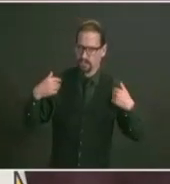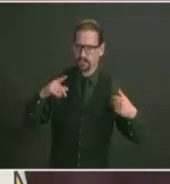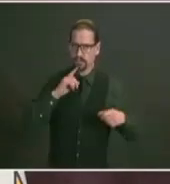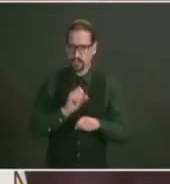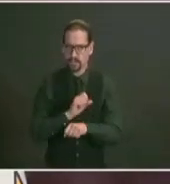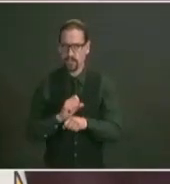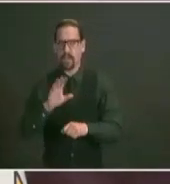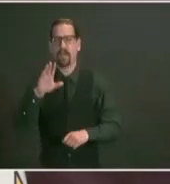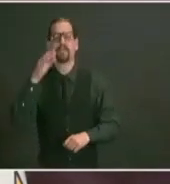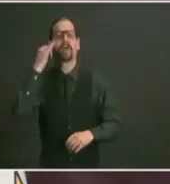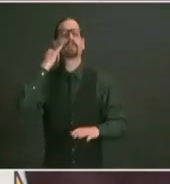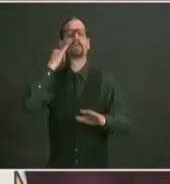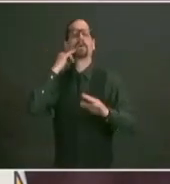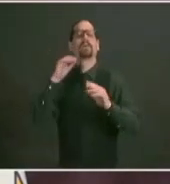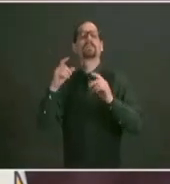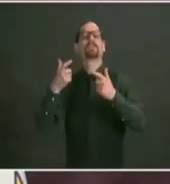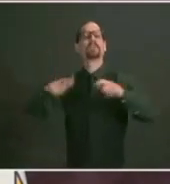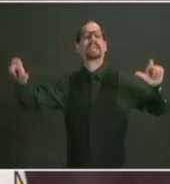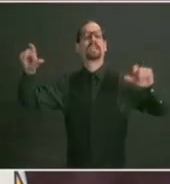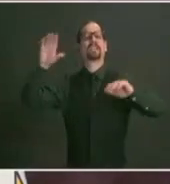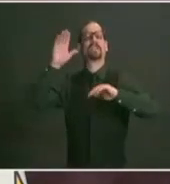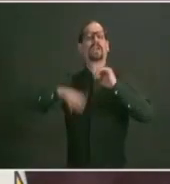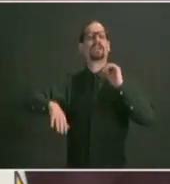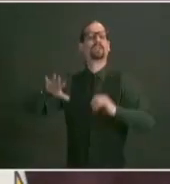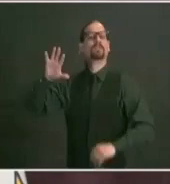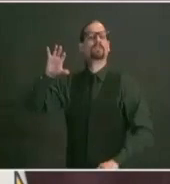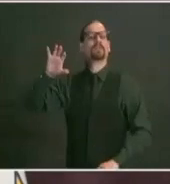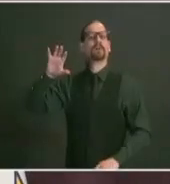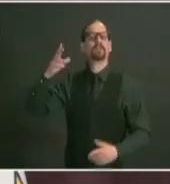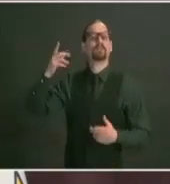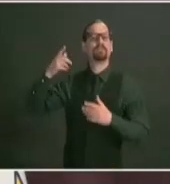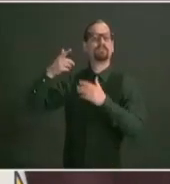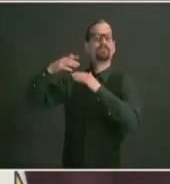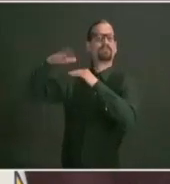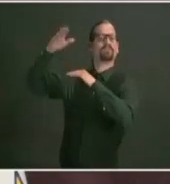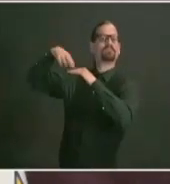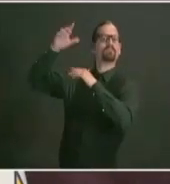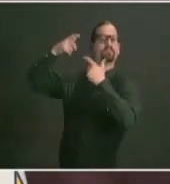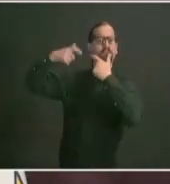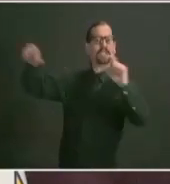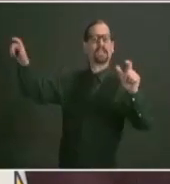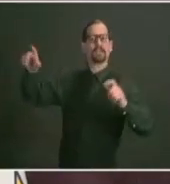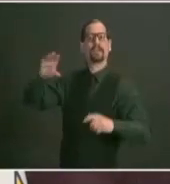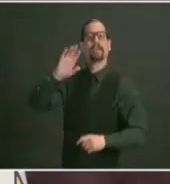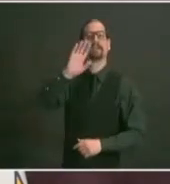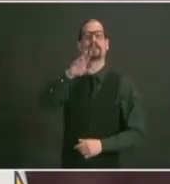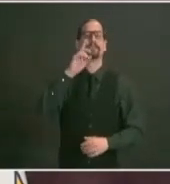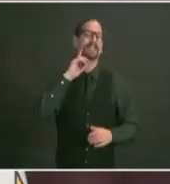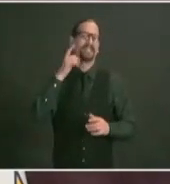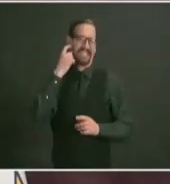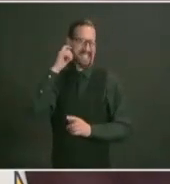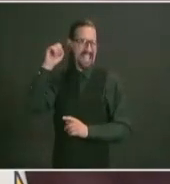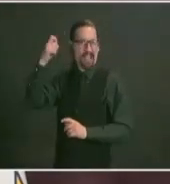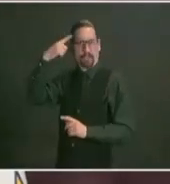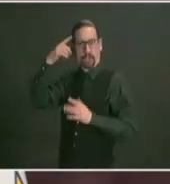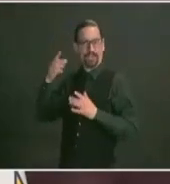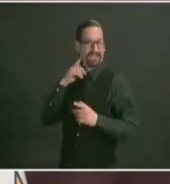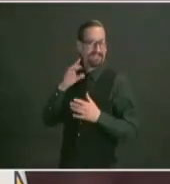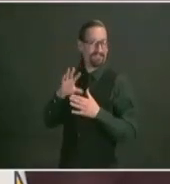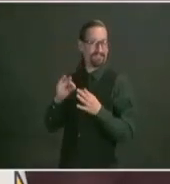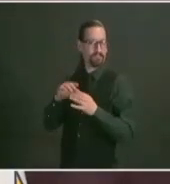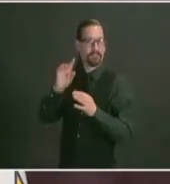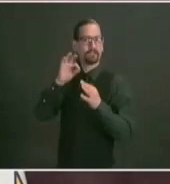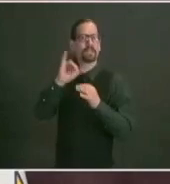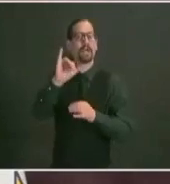the newport folk and jazz festivals we're pleased to be collaborating closely with these festivals to